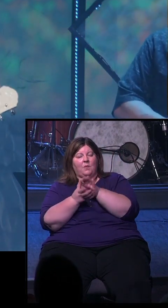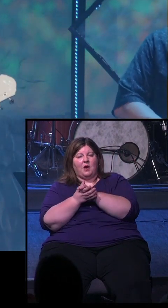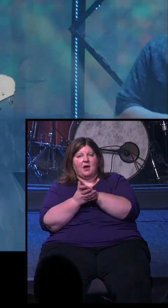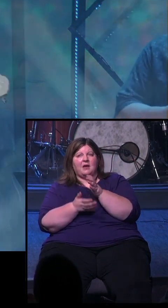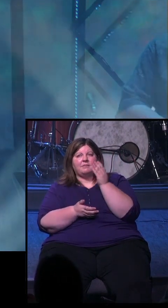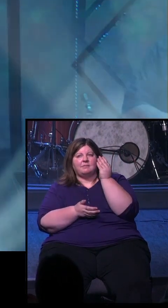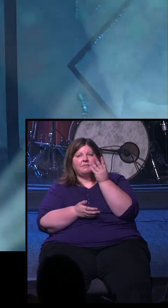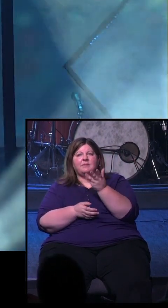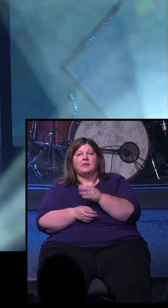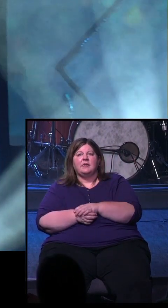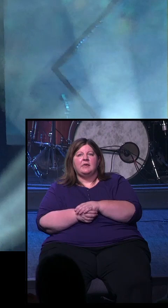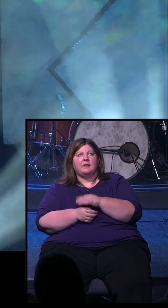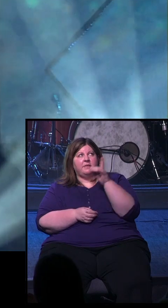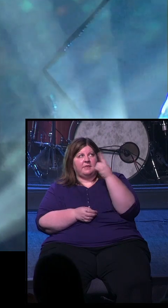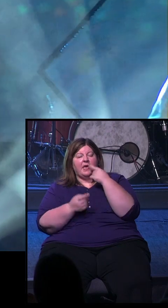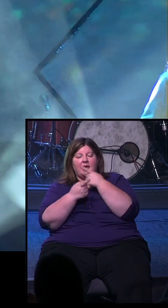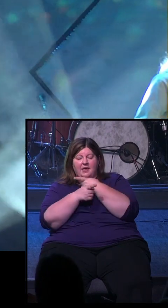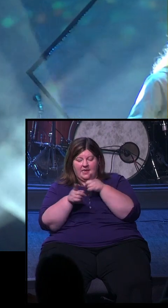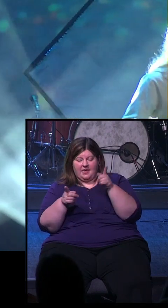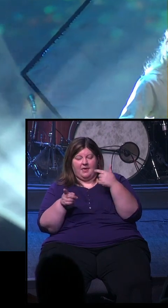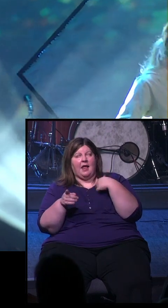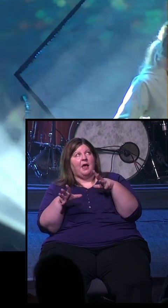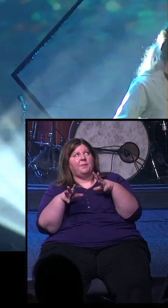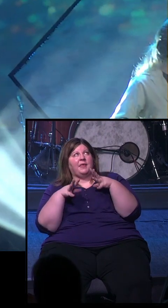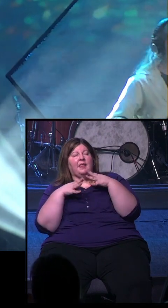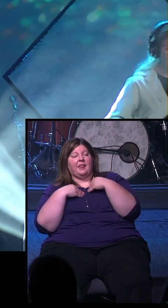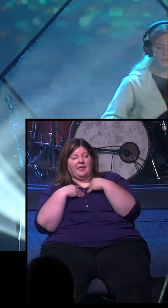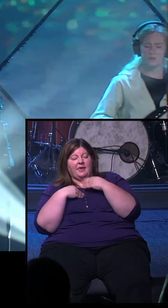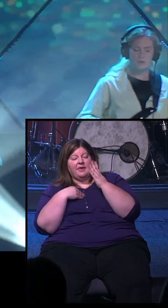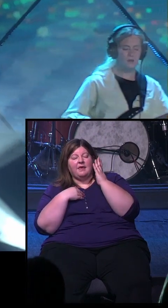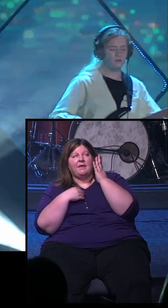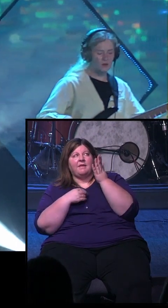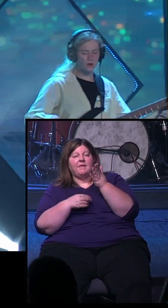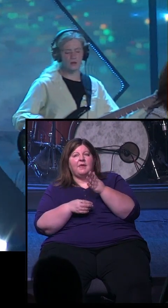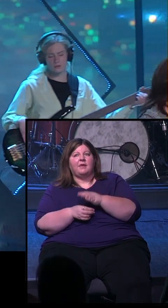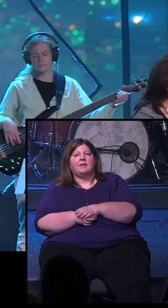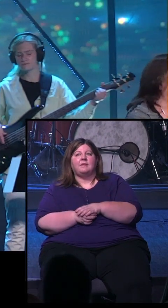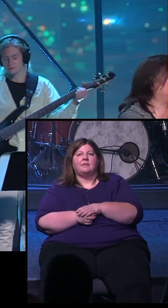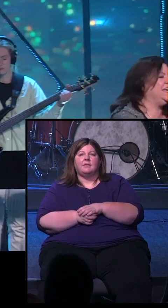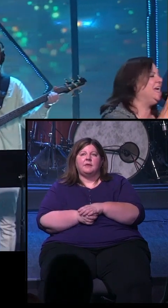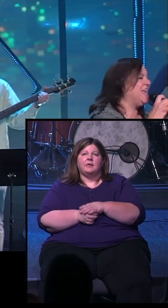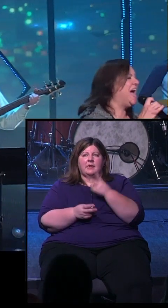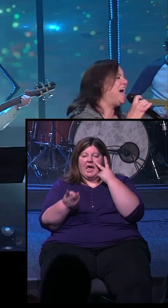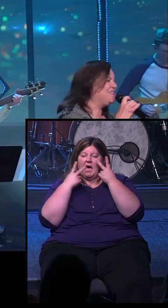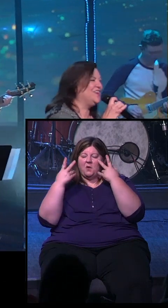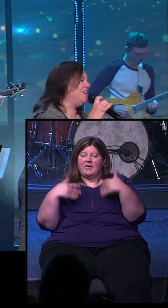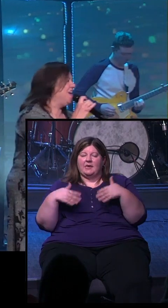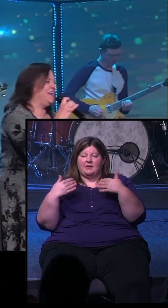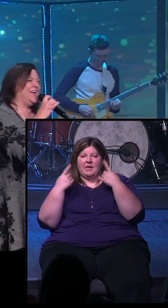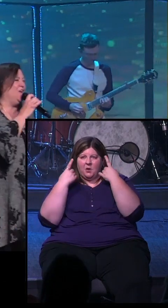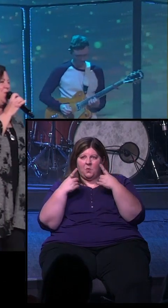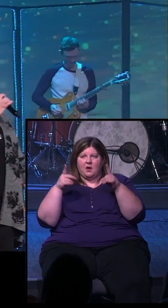your word If you said it, I'll believe it I've seen how